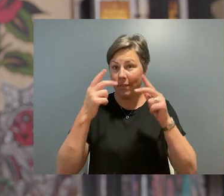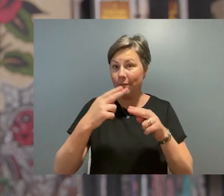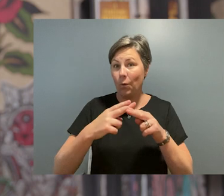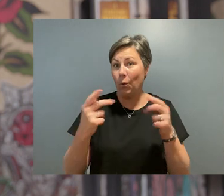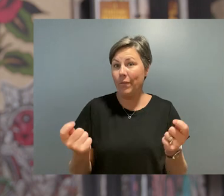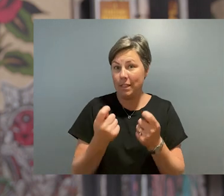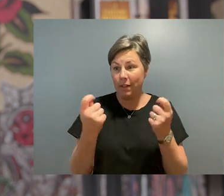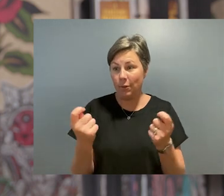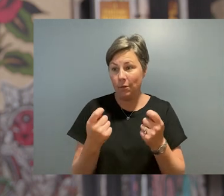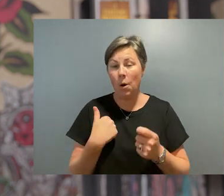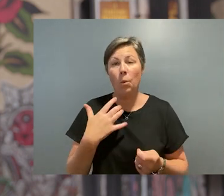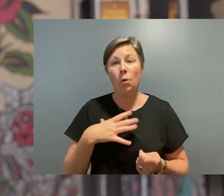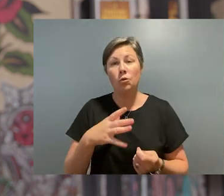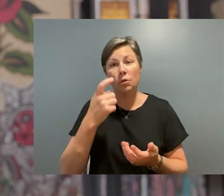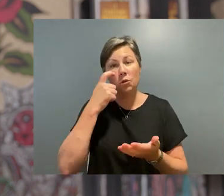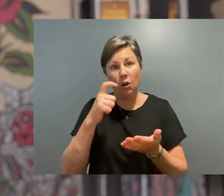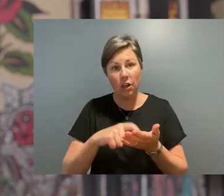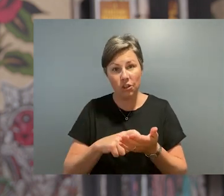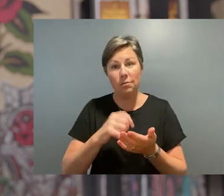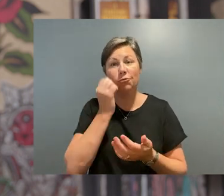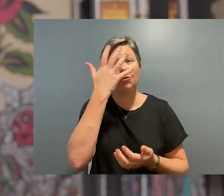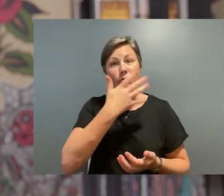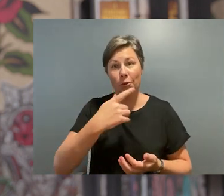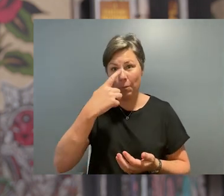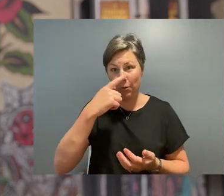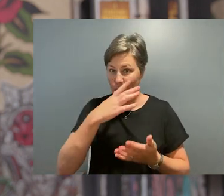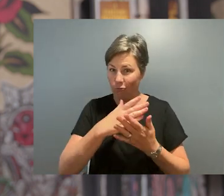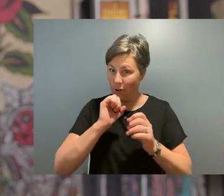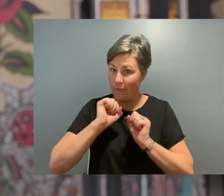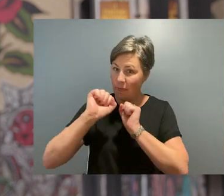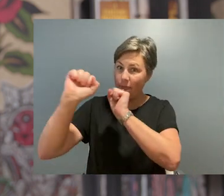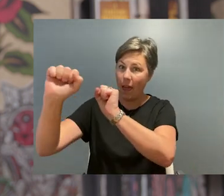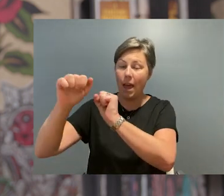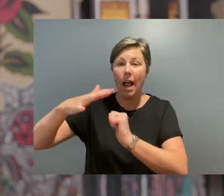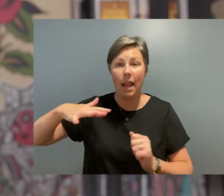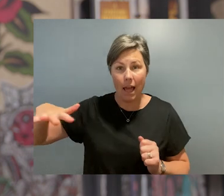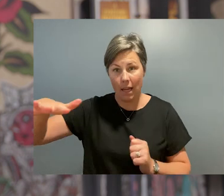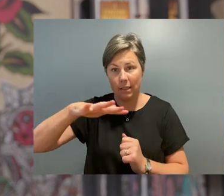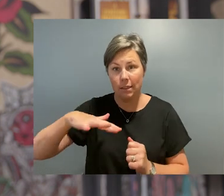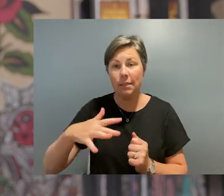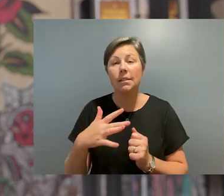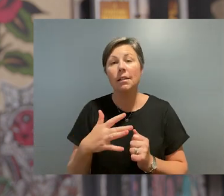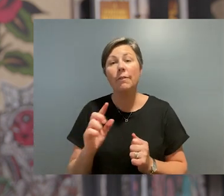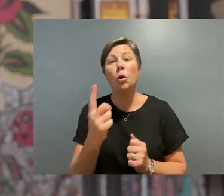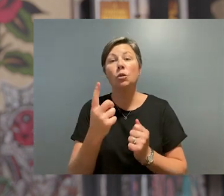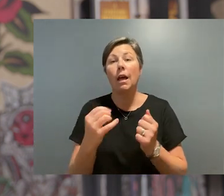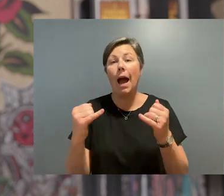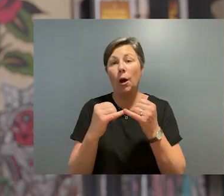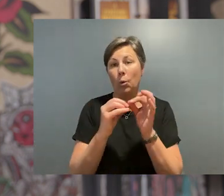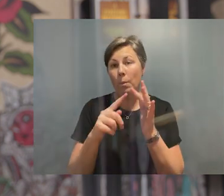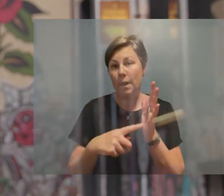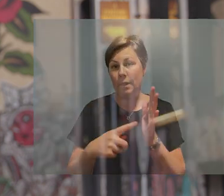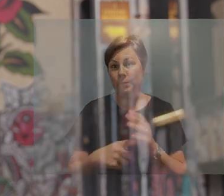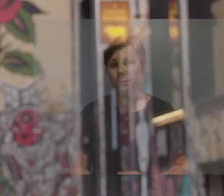We'd like to start this evening by acknowledging the traditional owners of the land on which we're on. So I'd like to start by welcoming Uncle Bill to